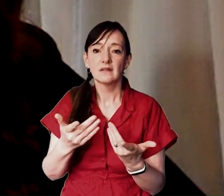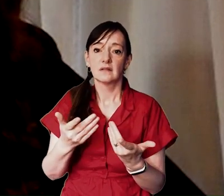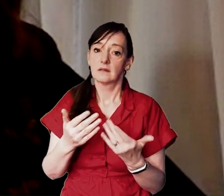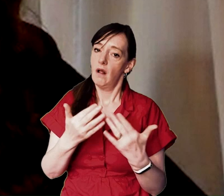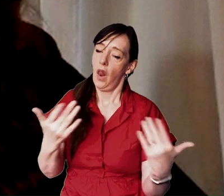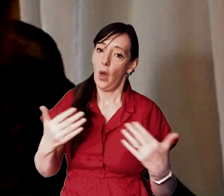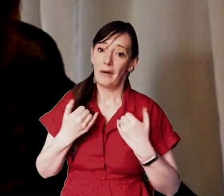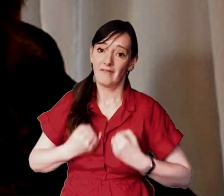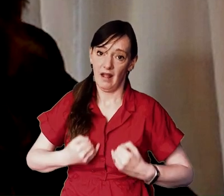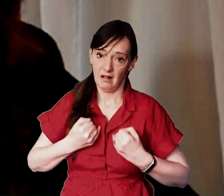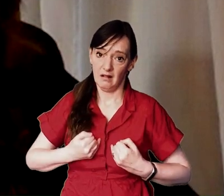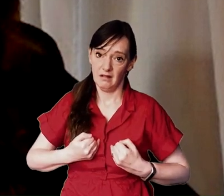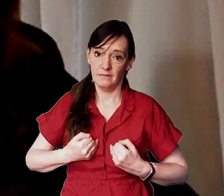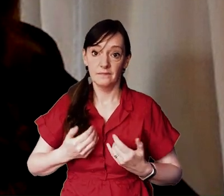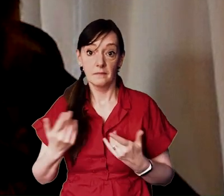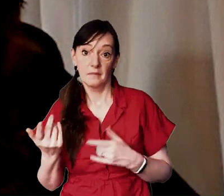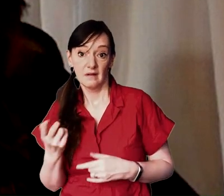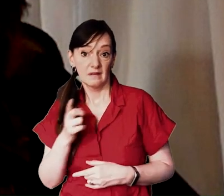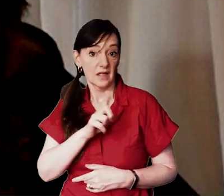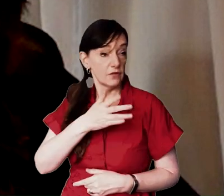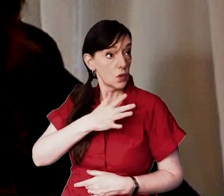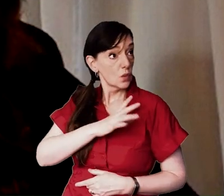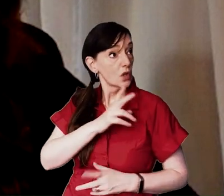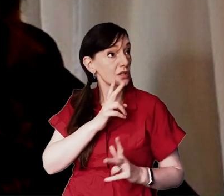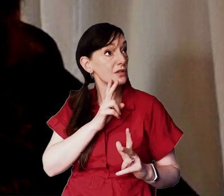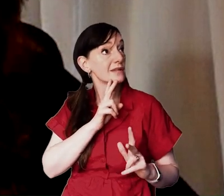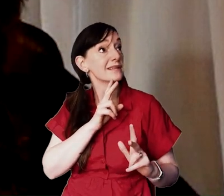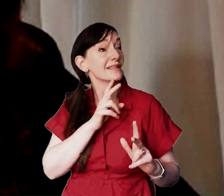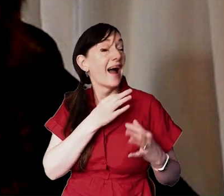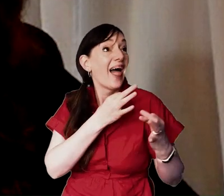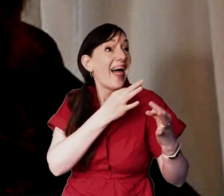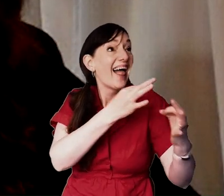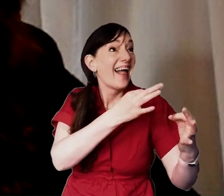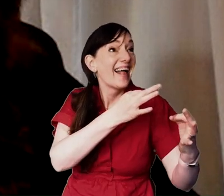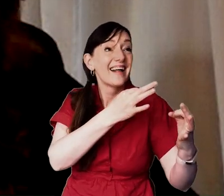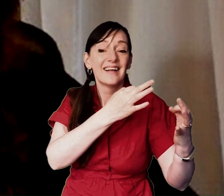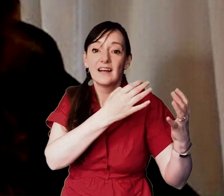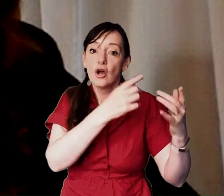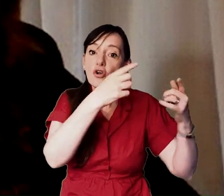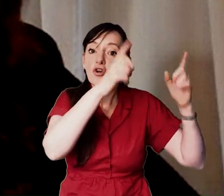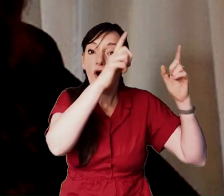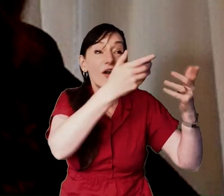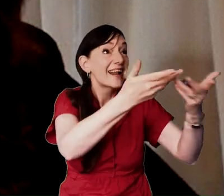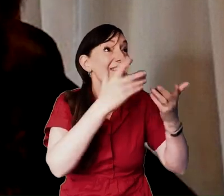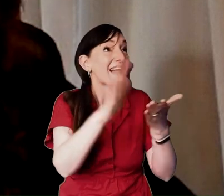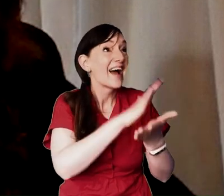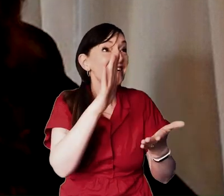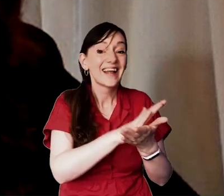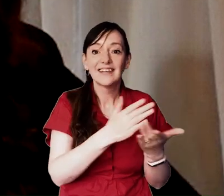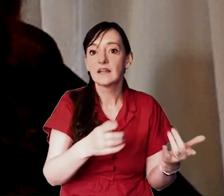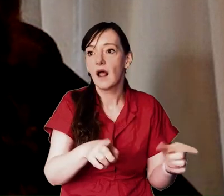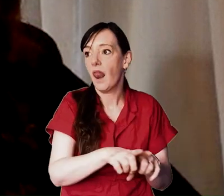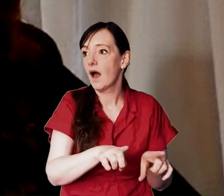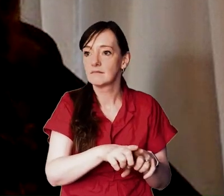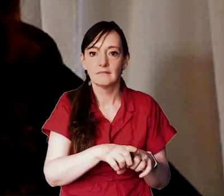gods they're run to hope and for happiness like retail therapy an extra glass of wine a weekend away in